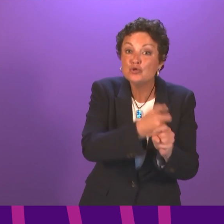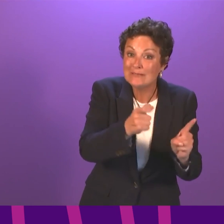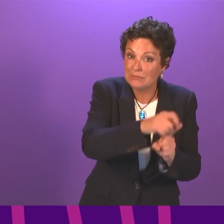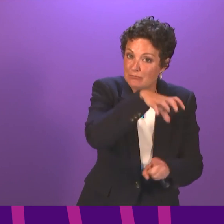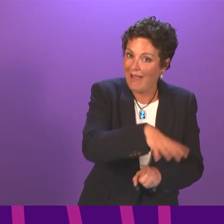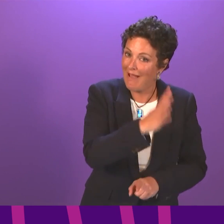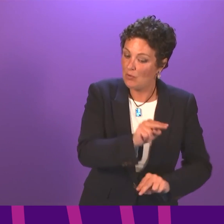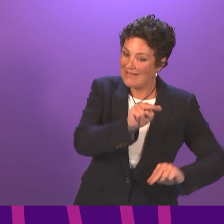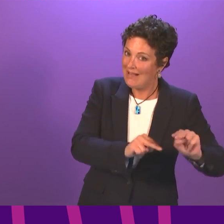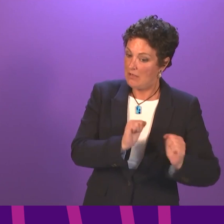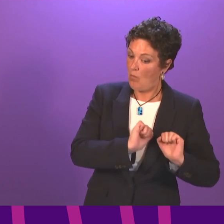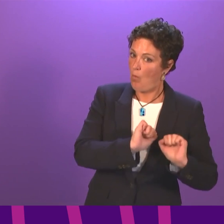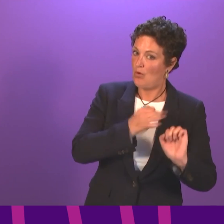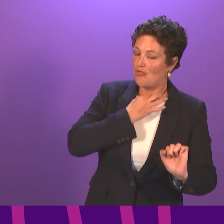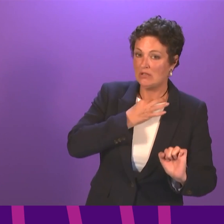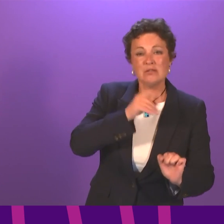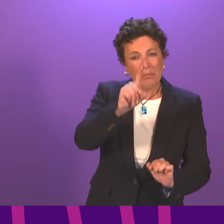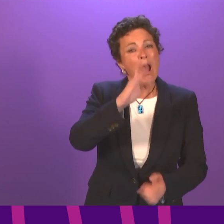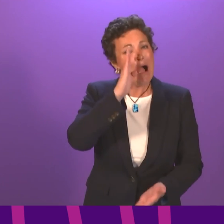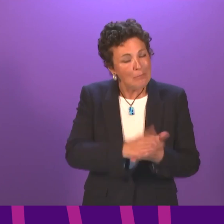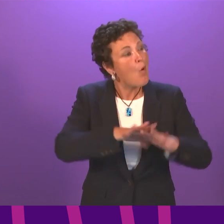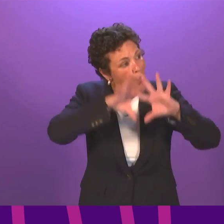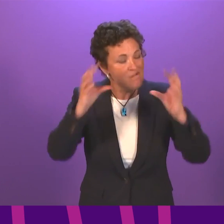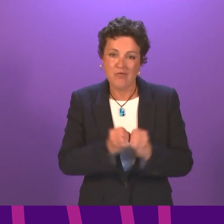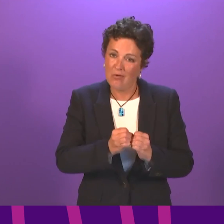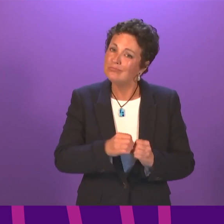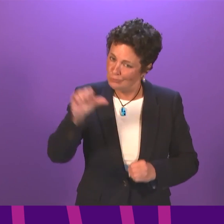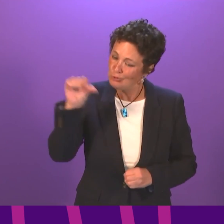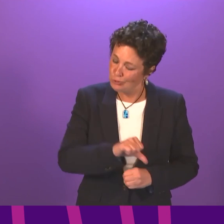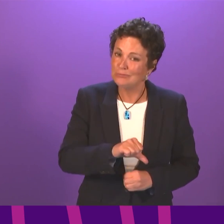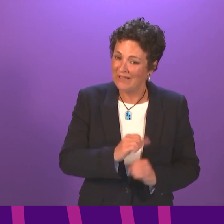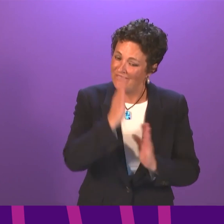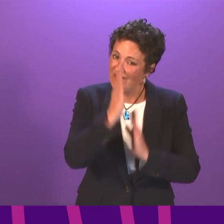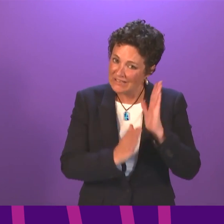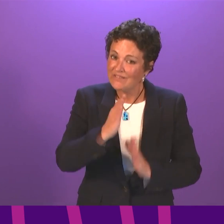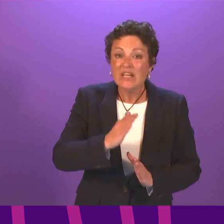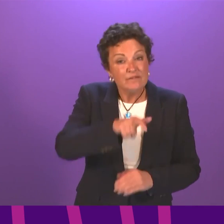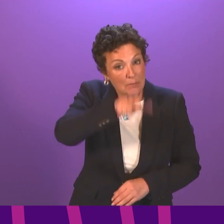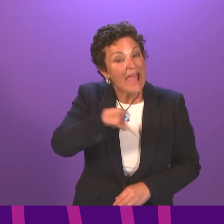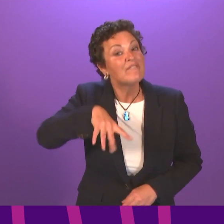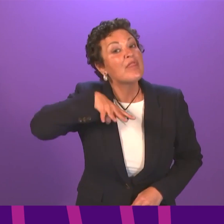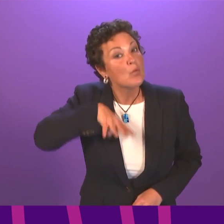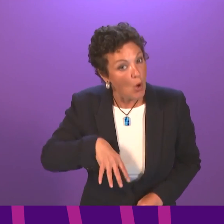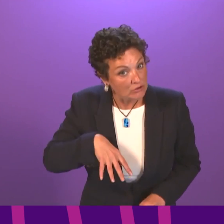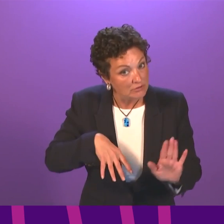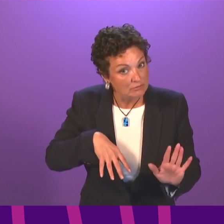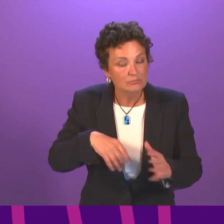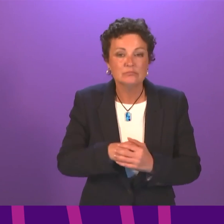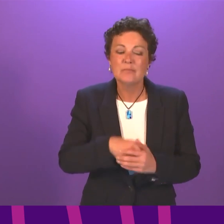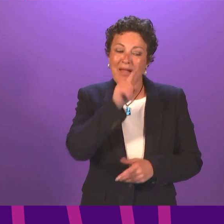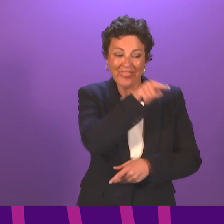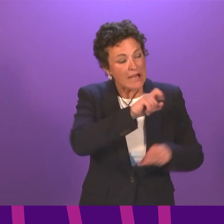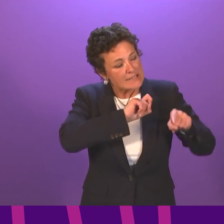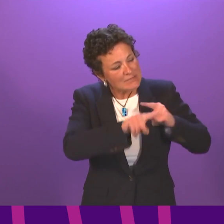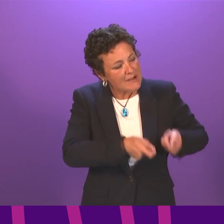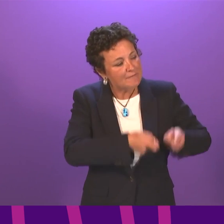absolutely essential that patients get access to face-to-face appointments where that is in their interest. But on the specific case that has been